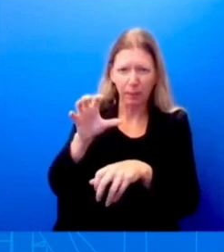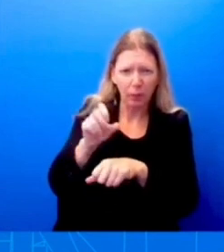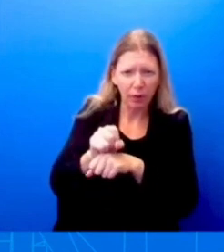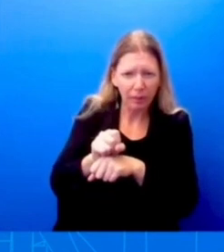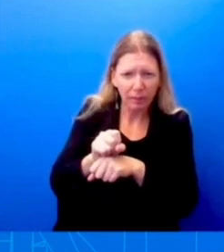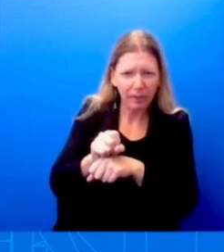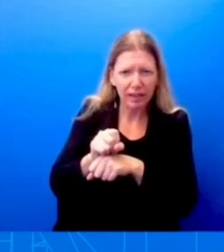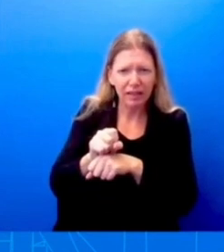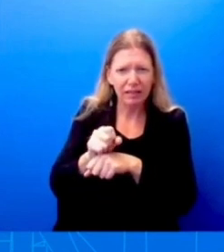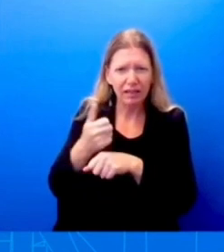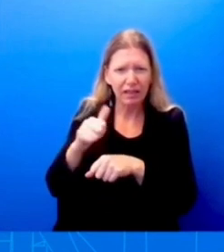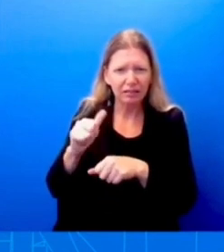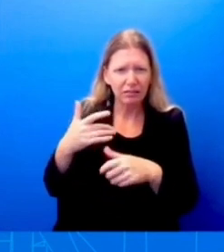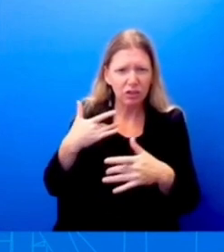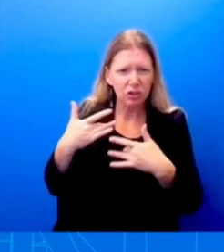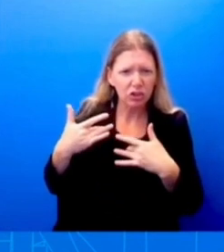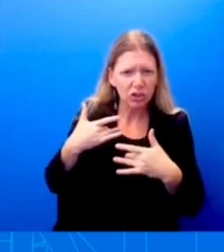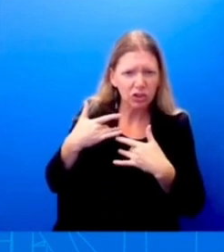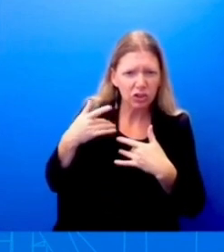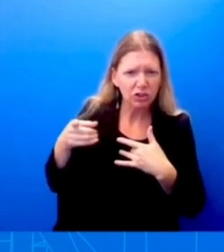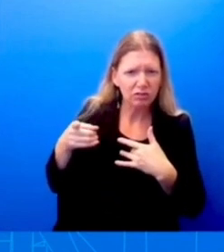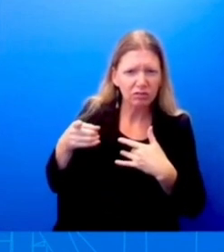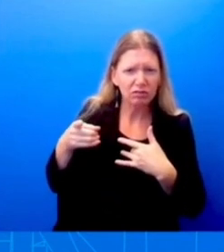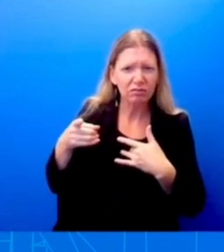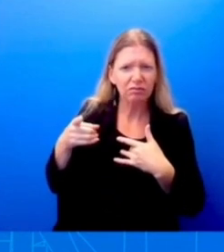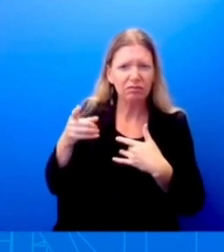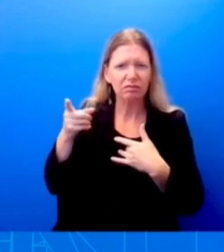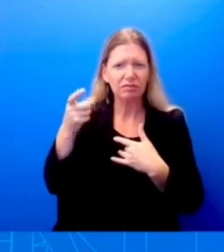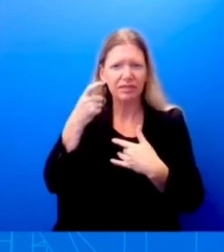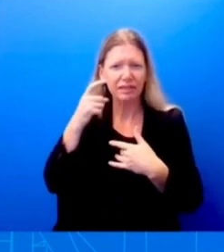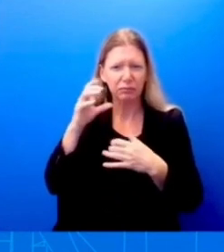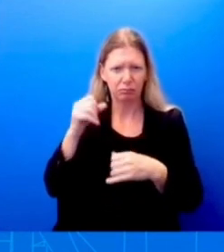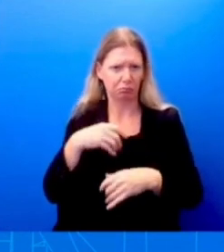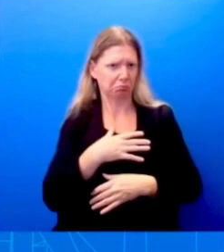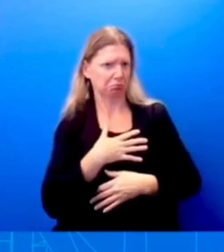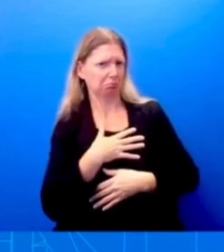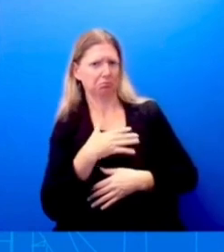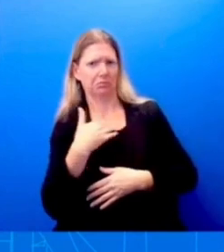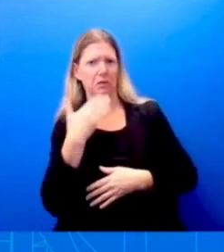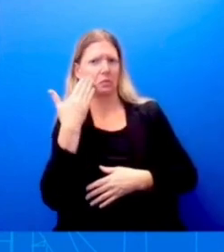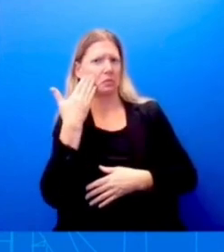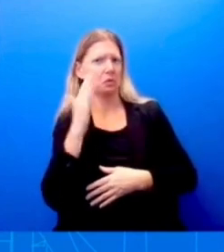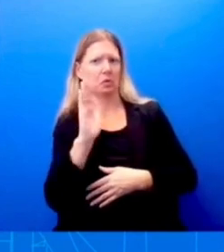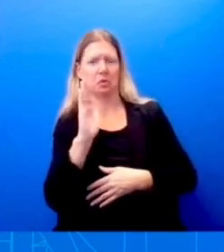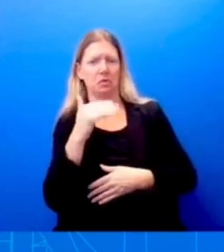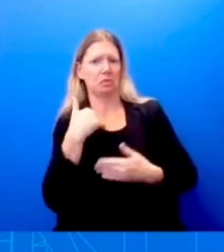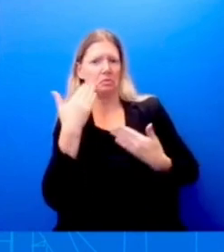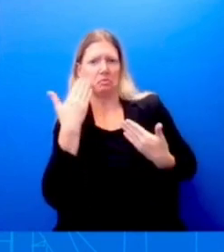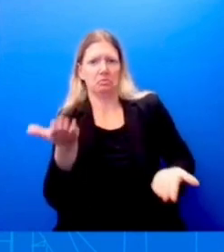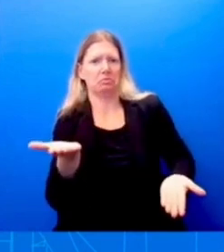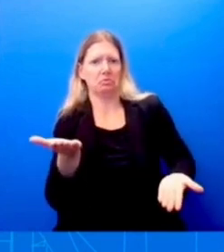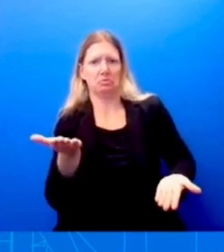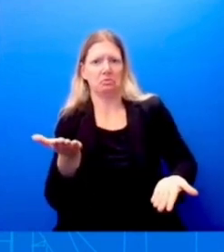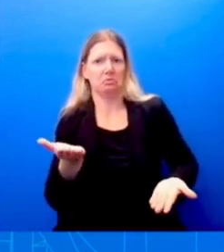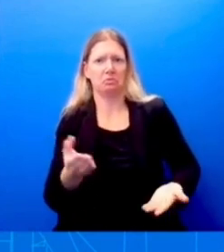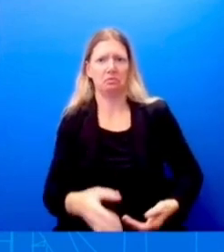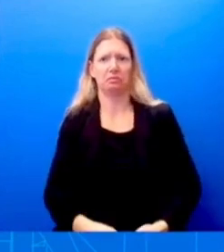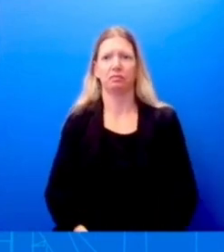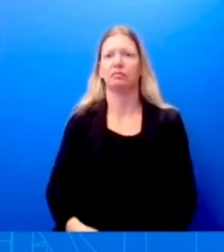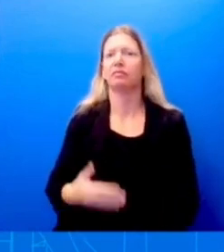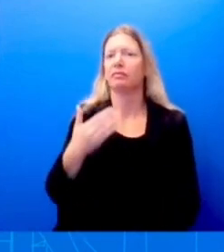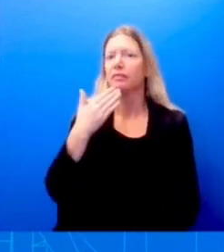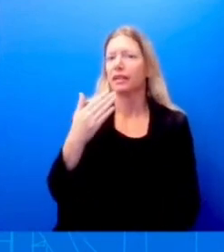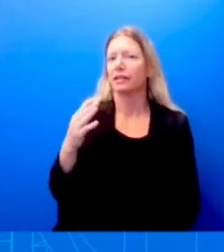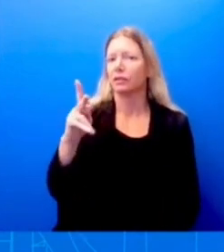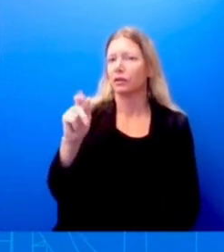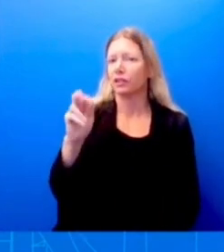I'm hearing of that. Clearly, I did not see that. So I can't, I can't speak to that. I just don't know. Okay. Thank you, Corinne. Good to see you. Good to see you. It's been a while. Welcome